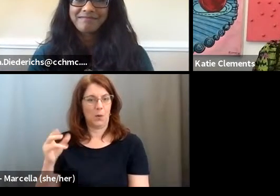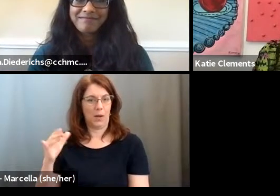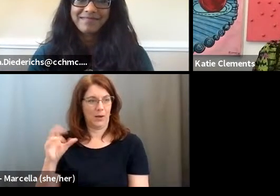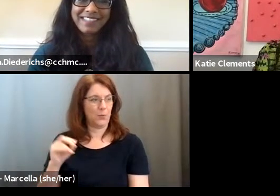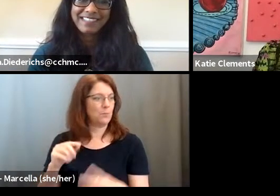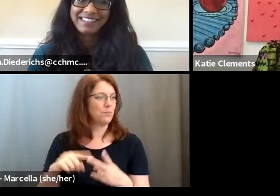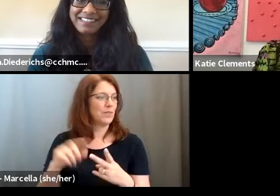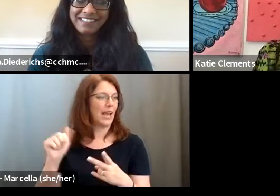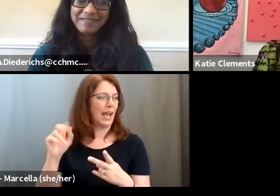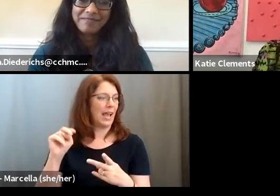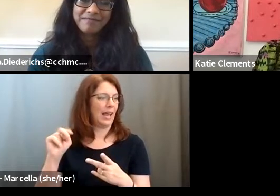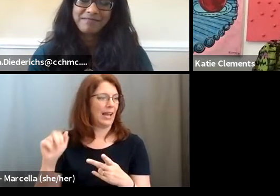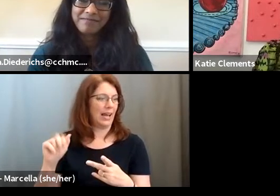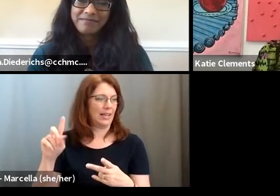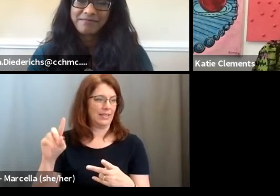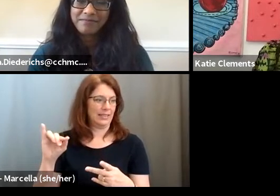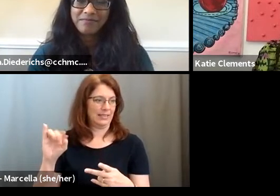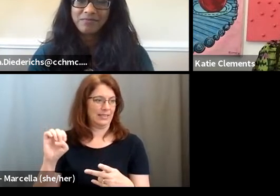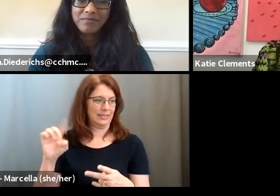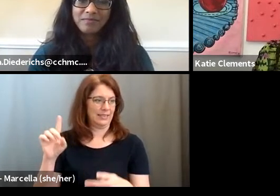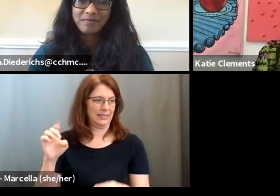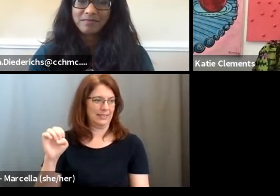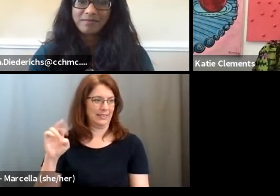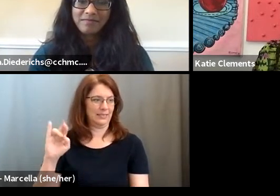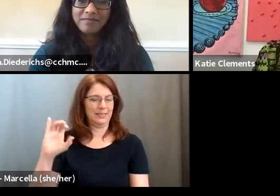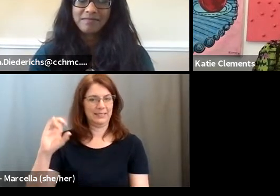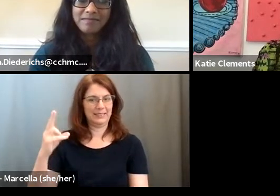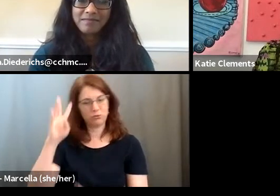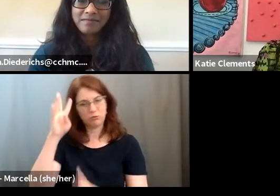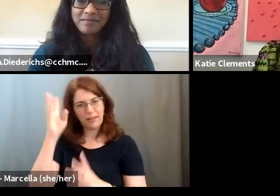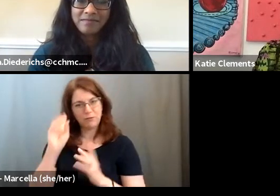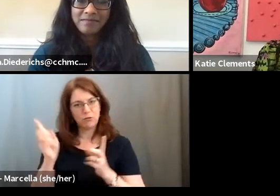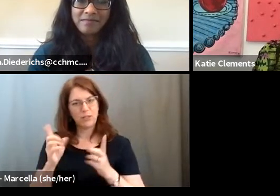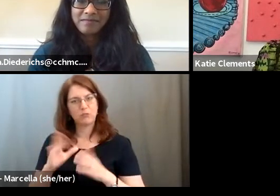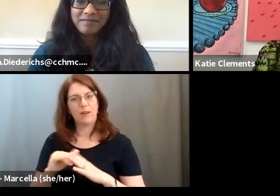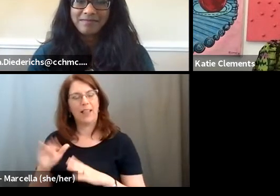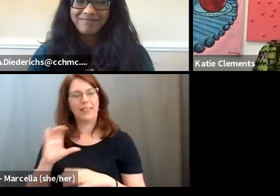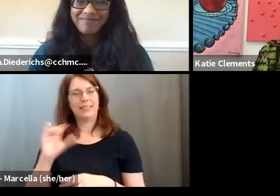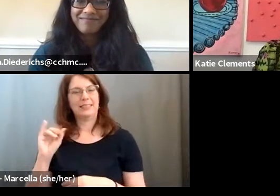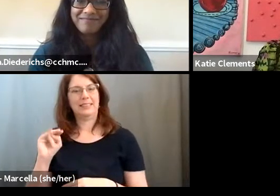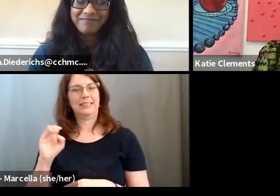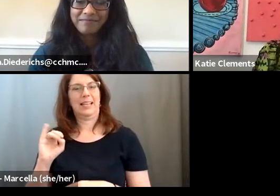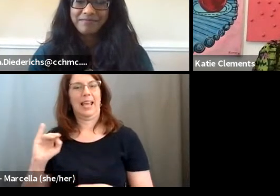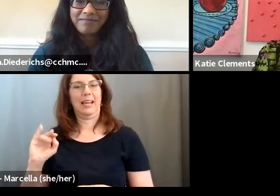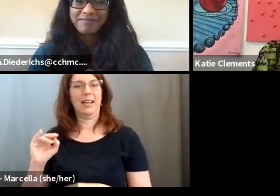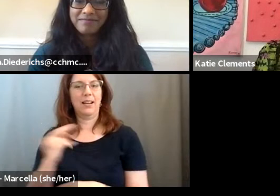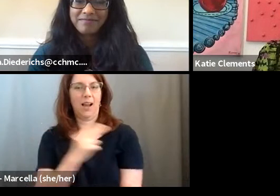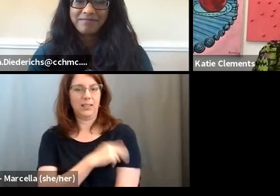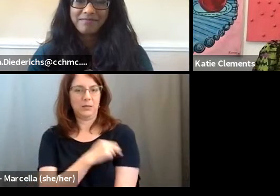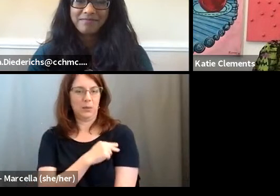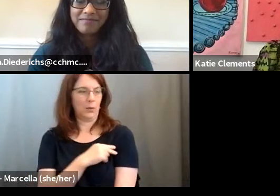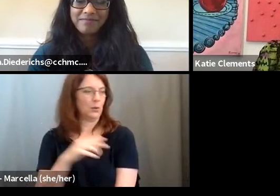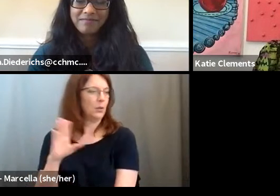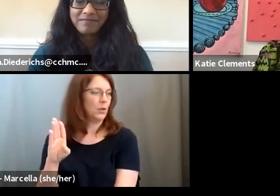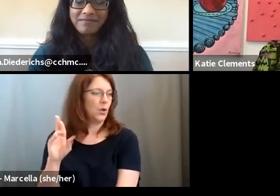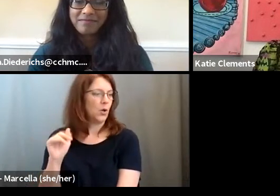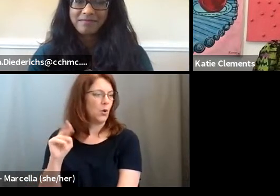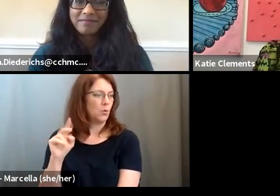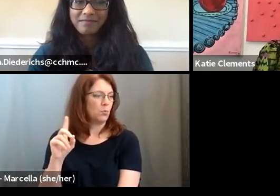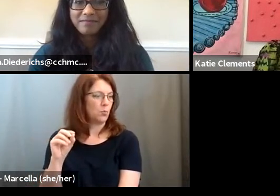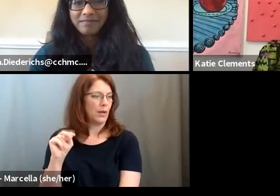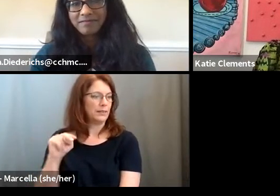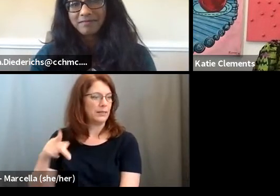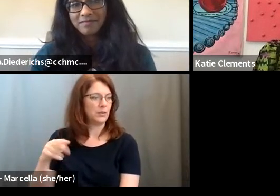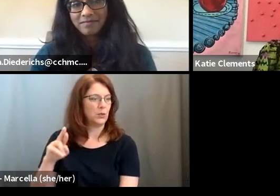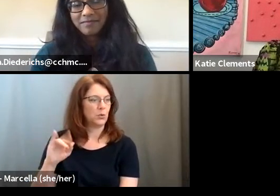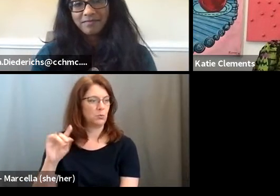Diederichs, Creative Director at the Cincinnati Children's Hospital. Brandon Pridget, Founder and CEO at Night